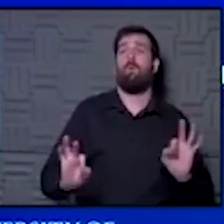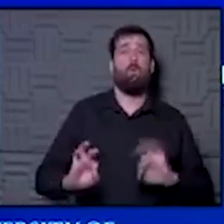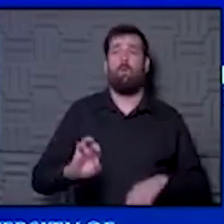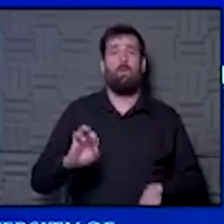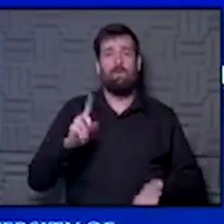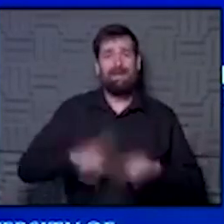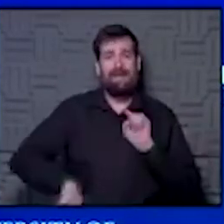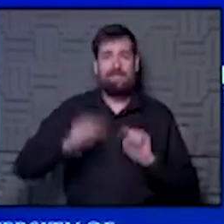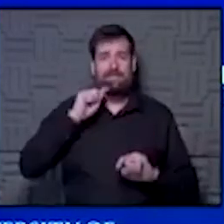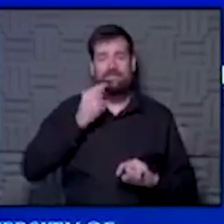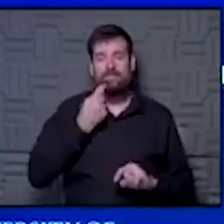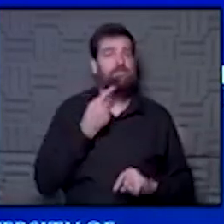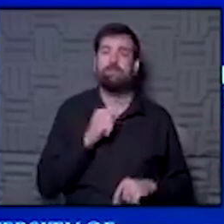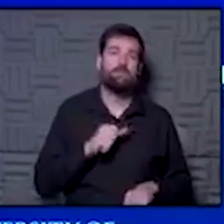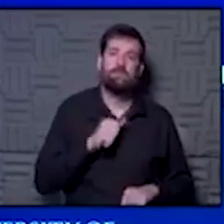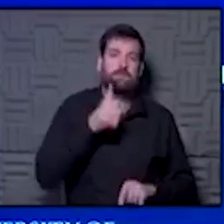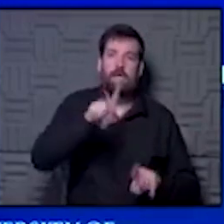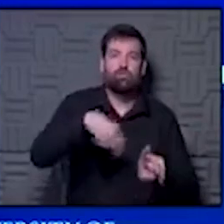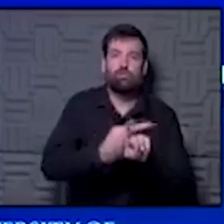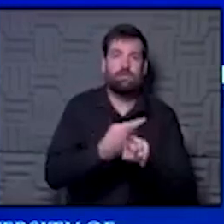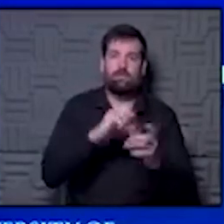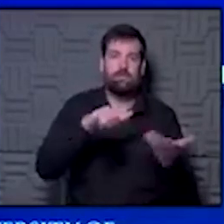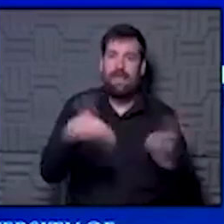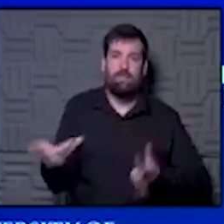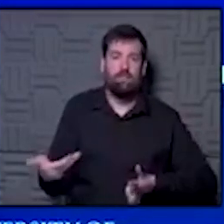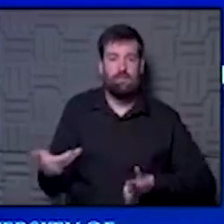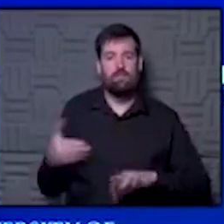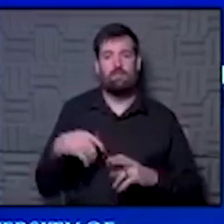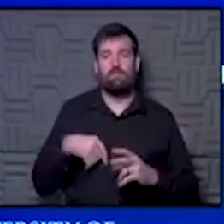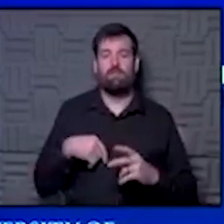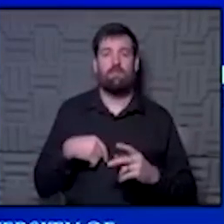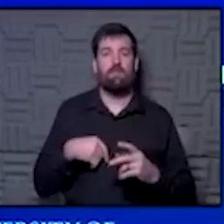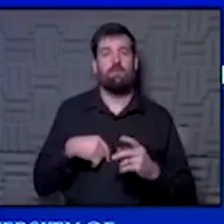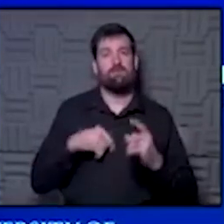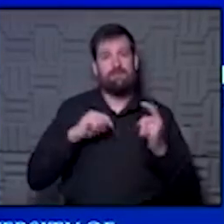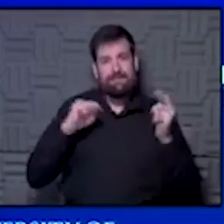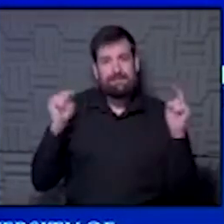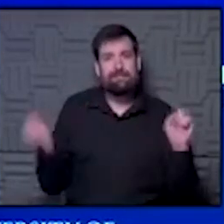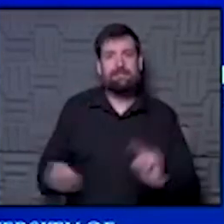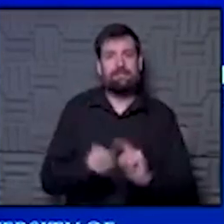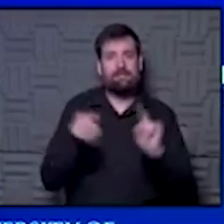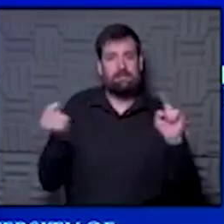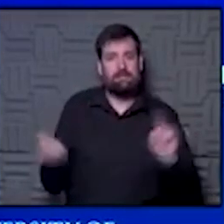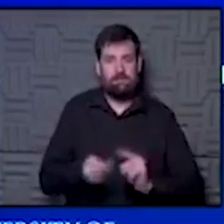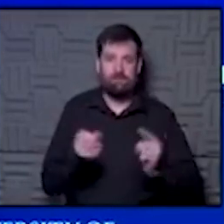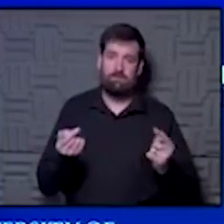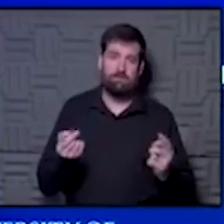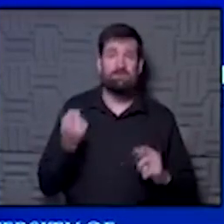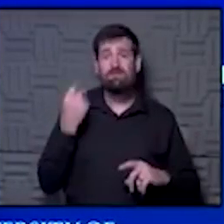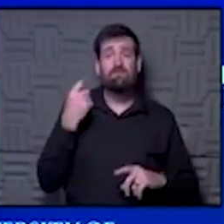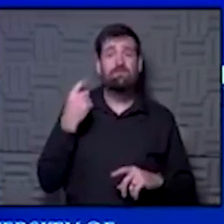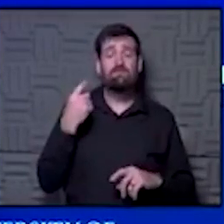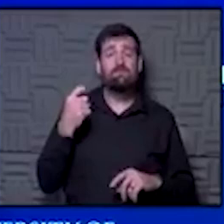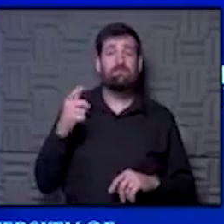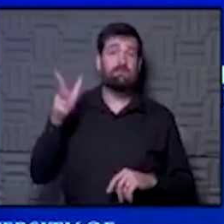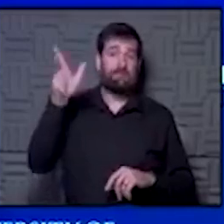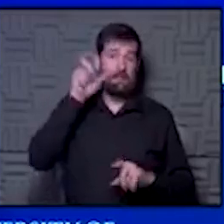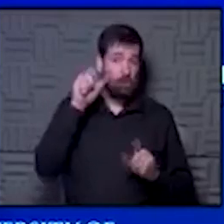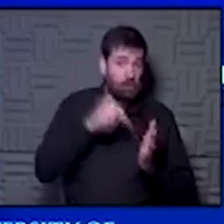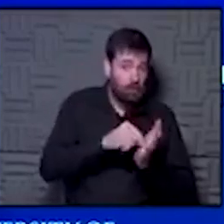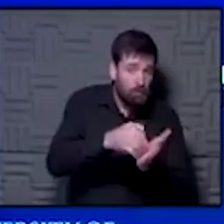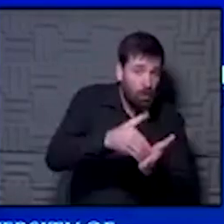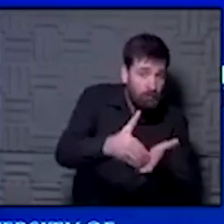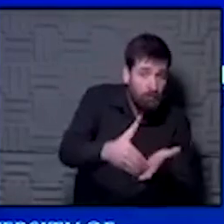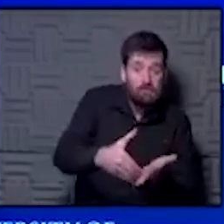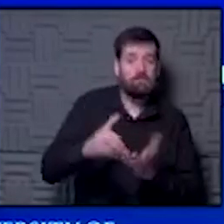And remember, it's not just about death. It's also about the injuries that you can occur. Because even though you may not hear about this as much,